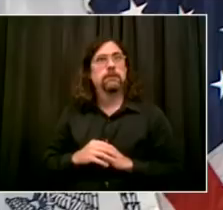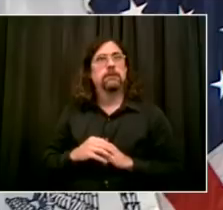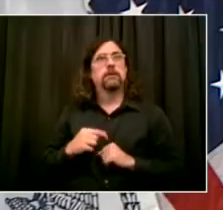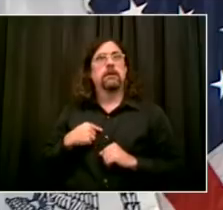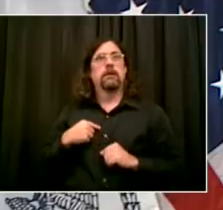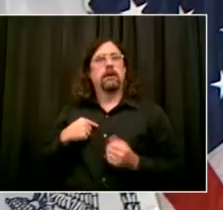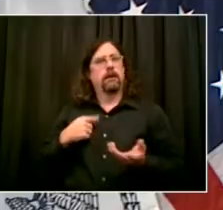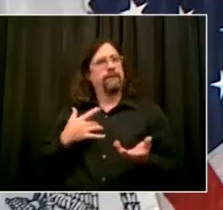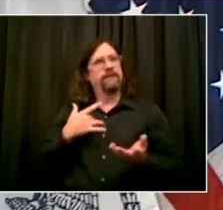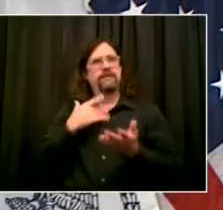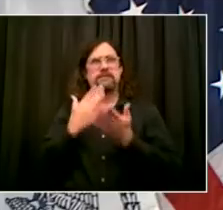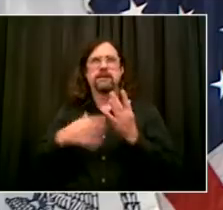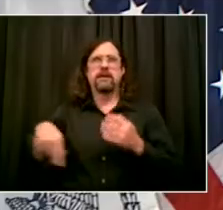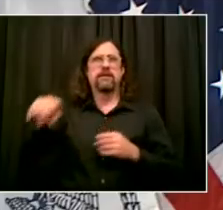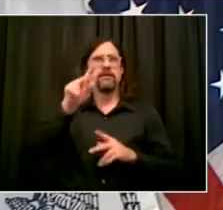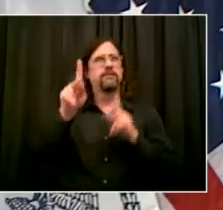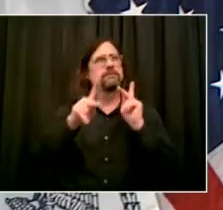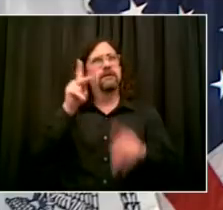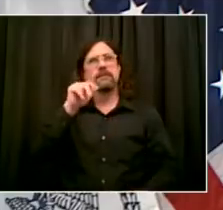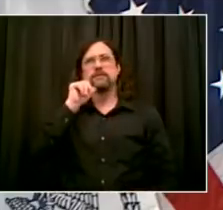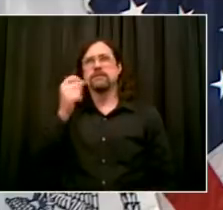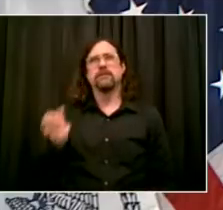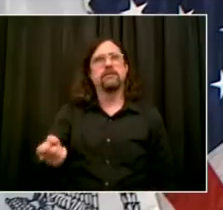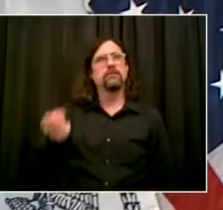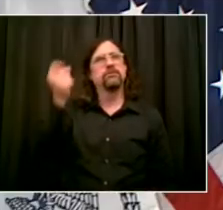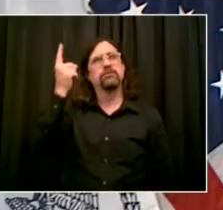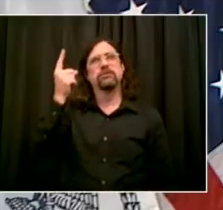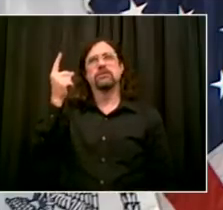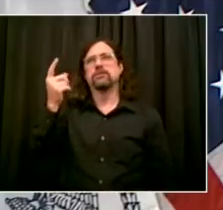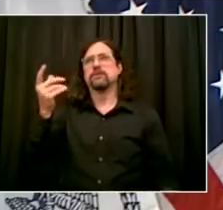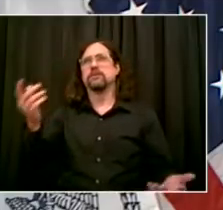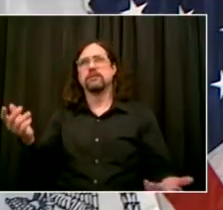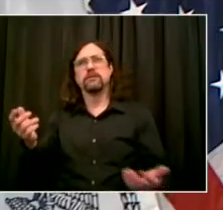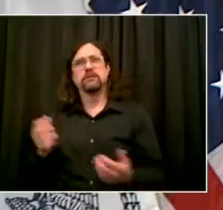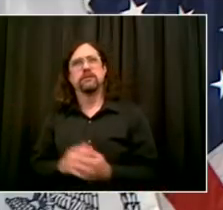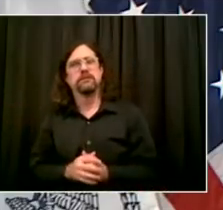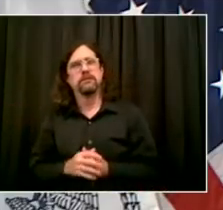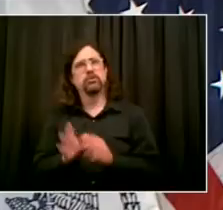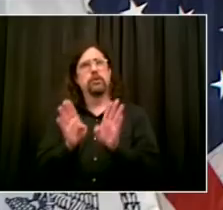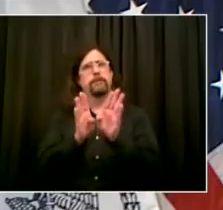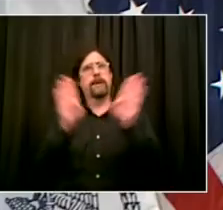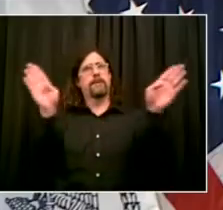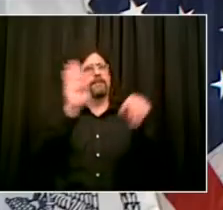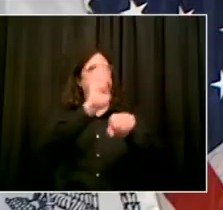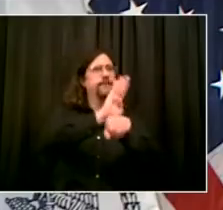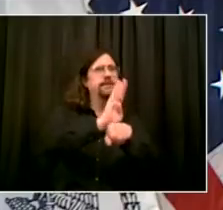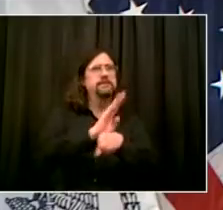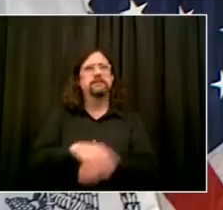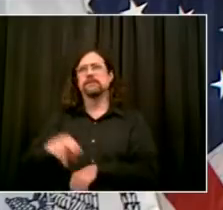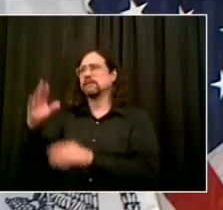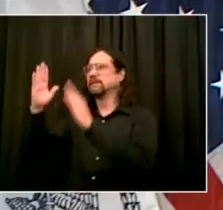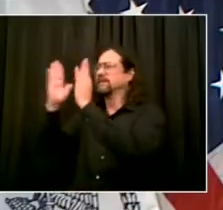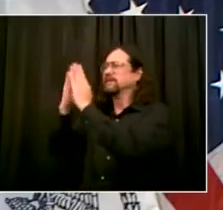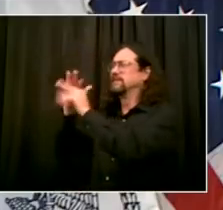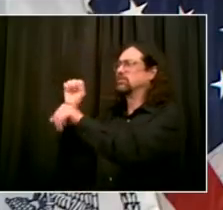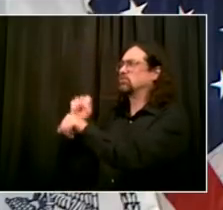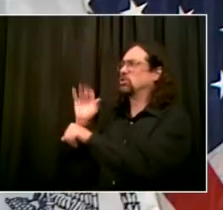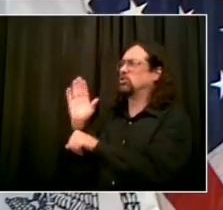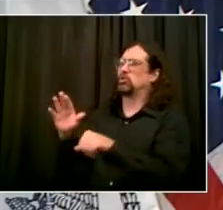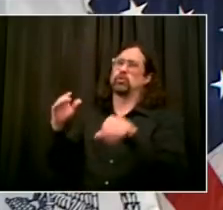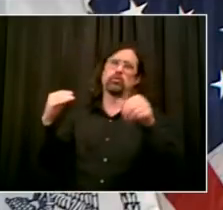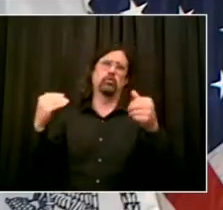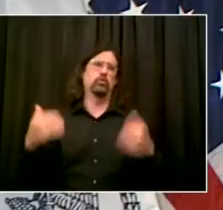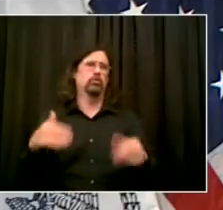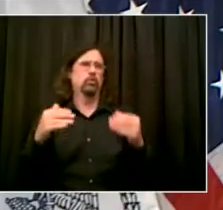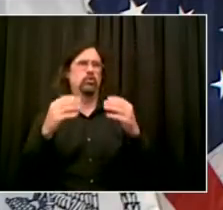about first responders, healthcare workers, our educators bringing the schools back, we need to make sure we can protect our workforce and